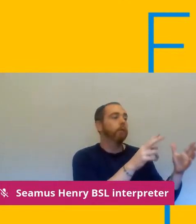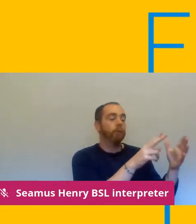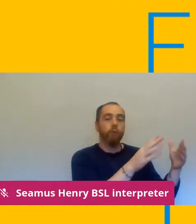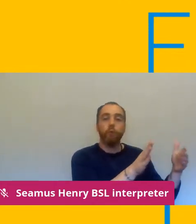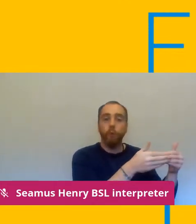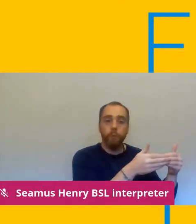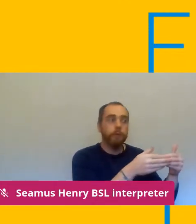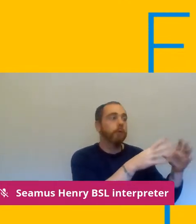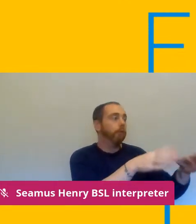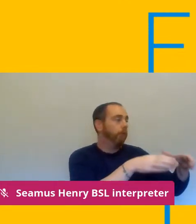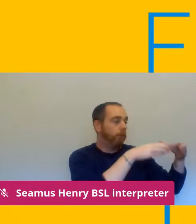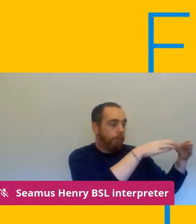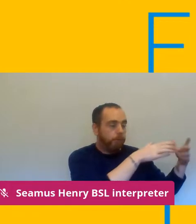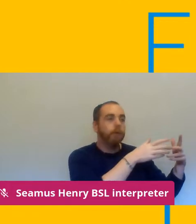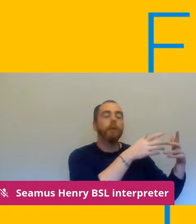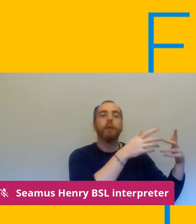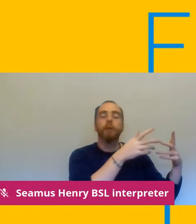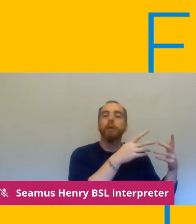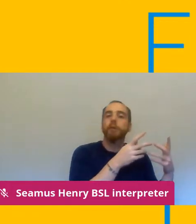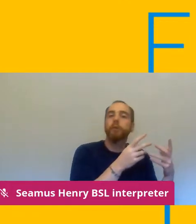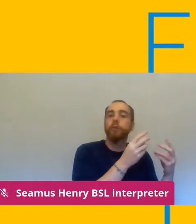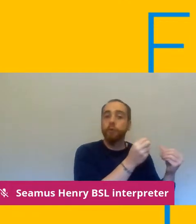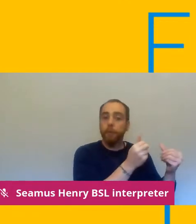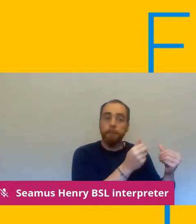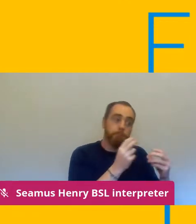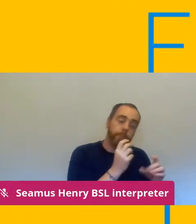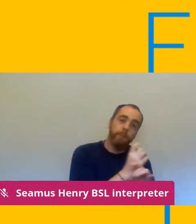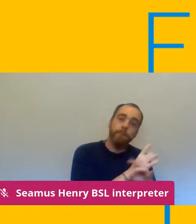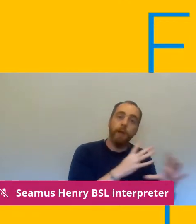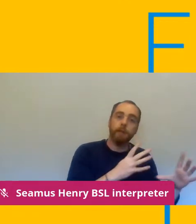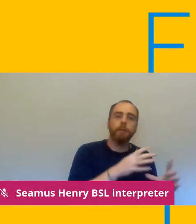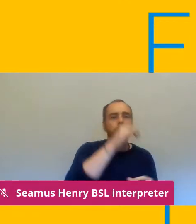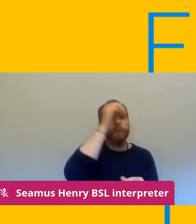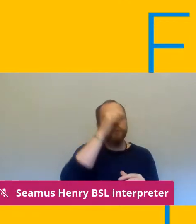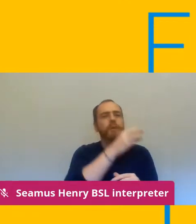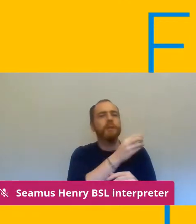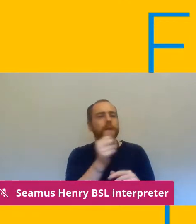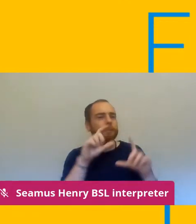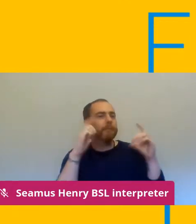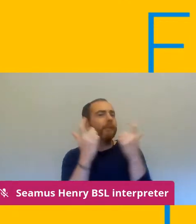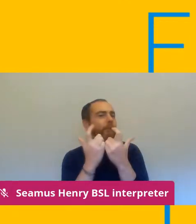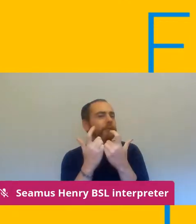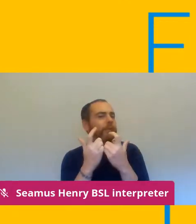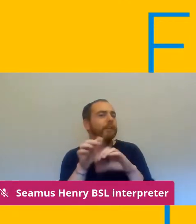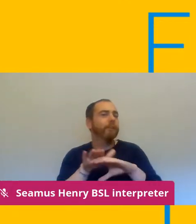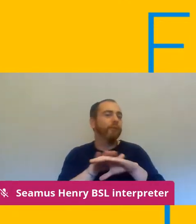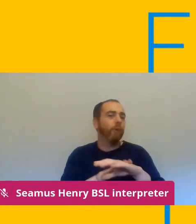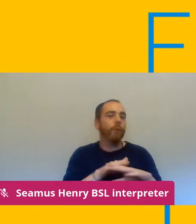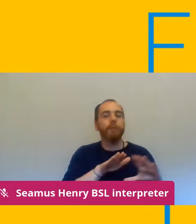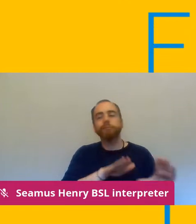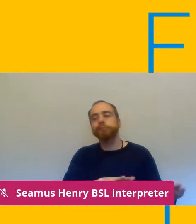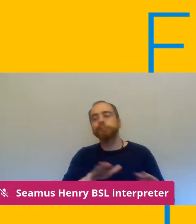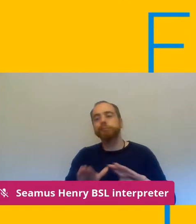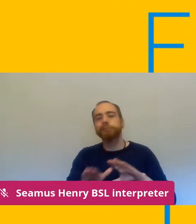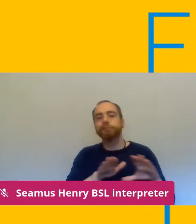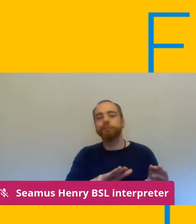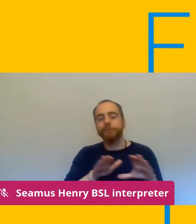happen everywhere and therefore we've got to really prepare for the worst case scenario in certain places and ensure that you know